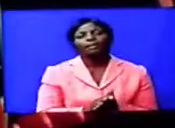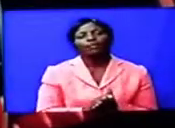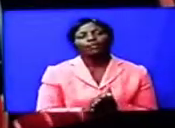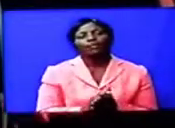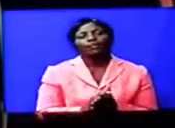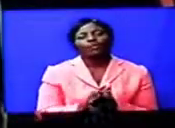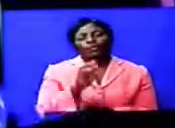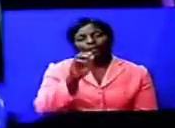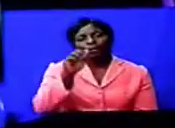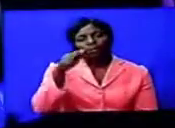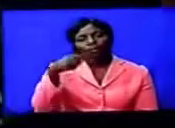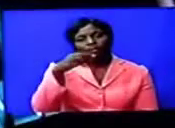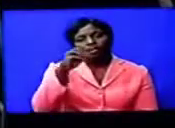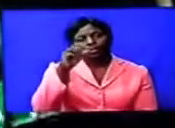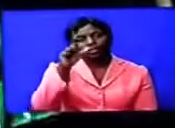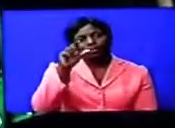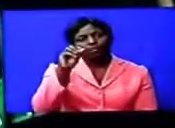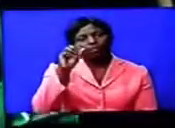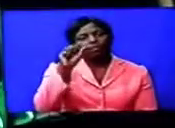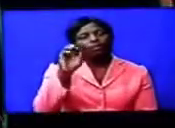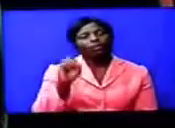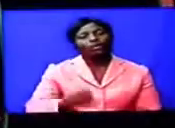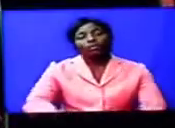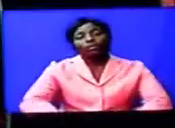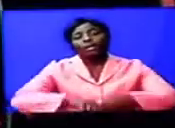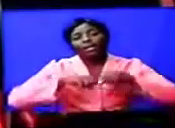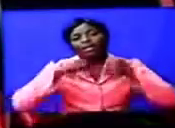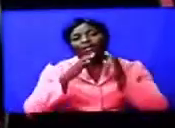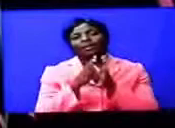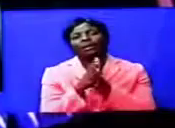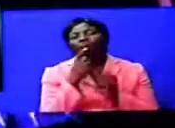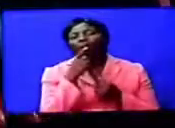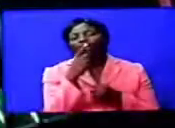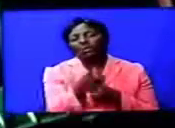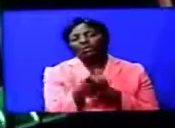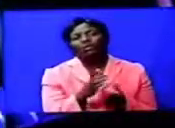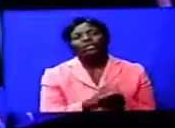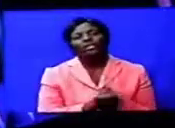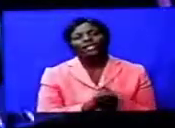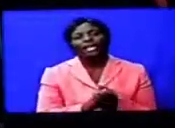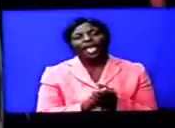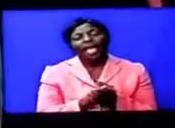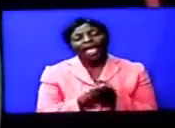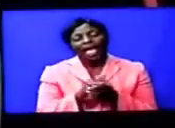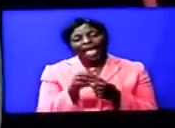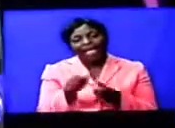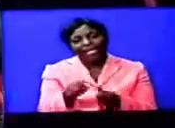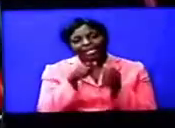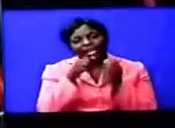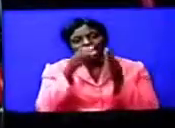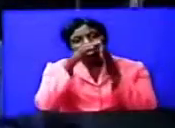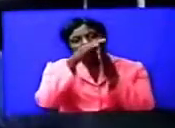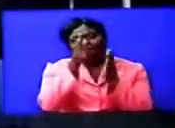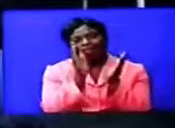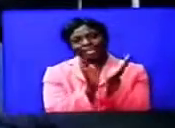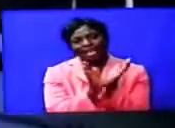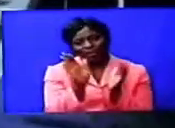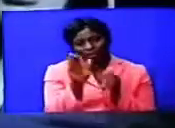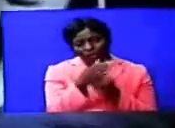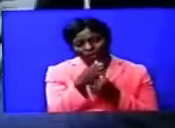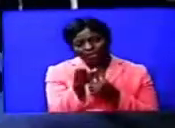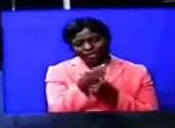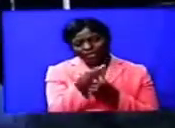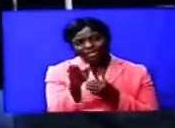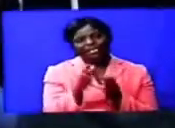inspired by Agoloso's soundtrack, and he promises to take African music across the world. I think